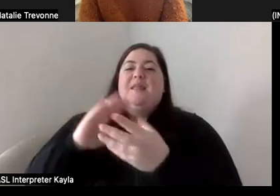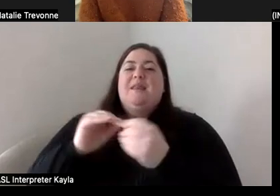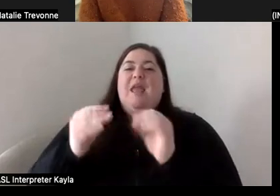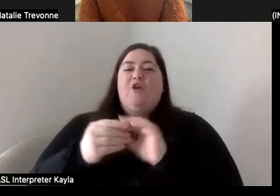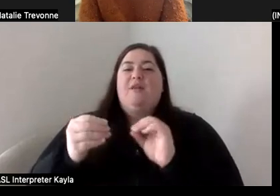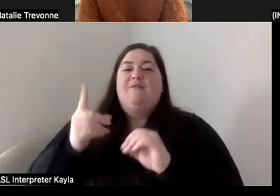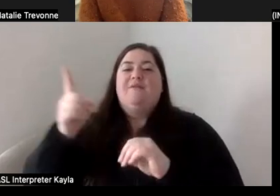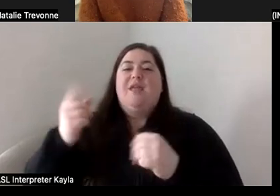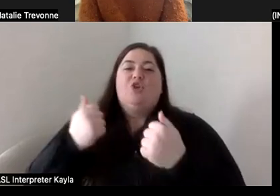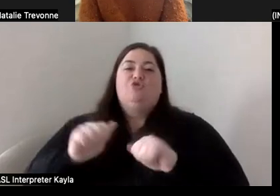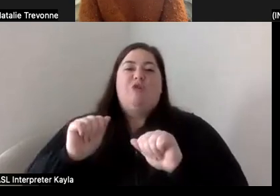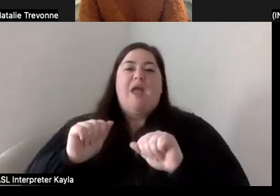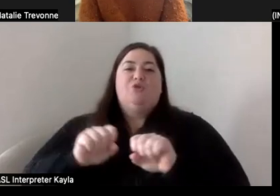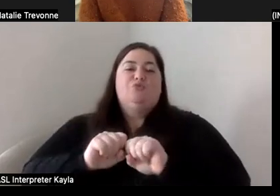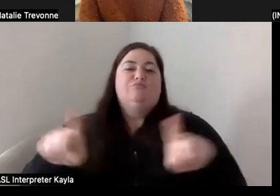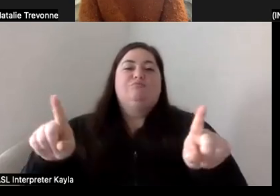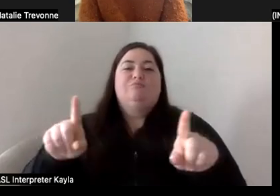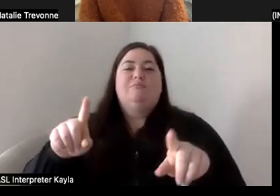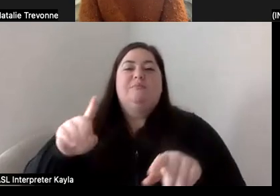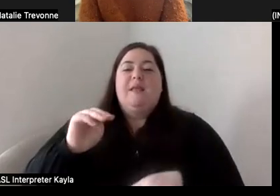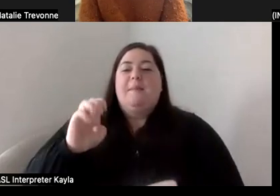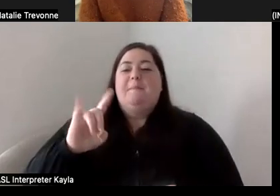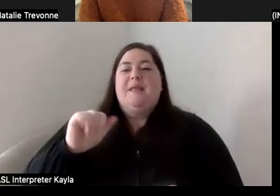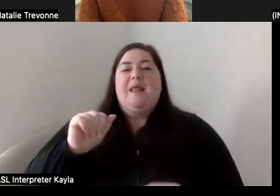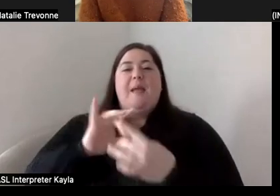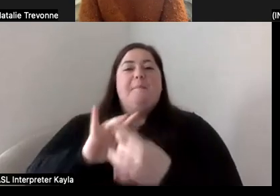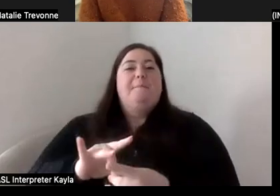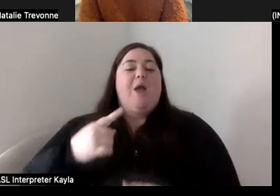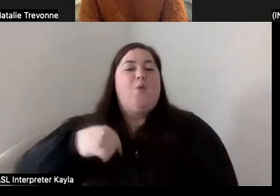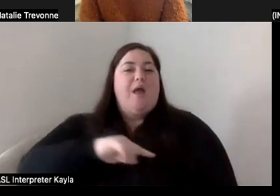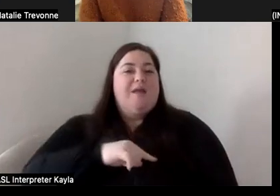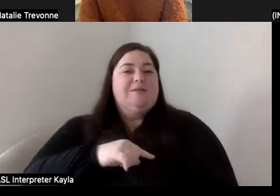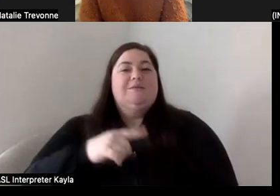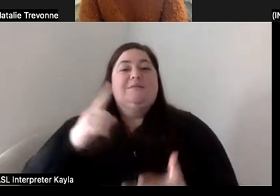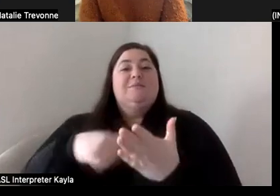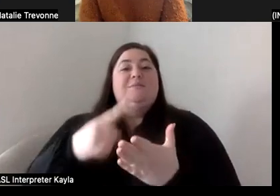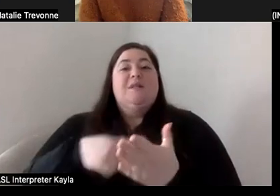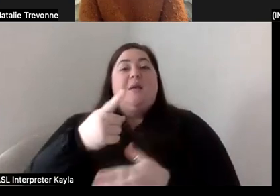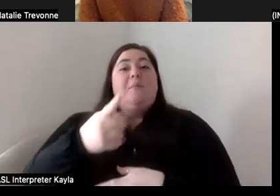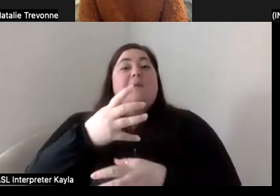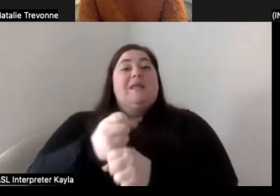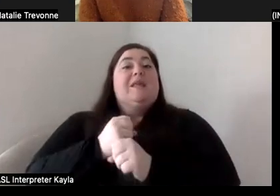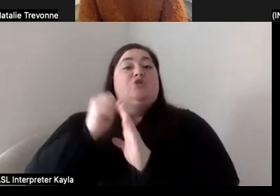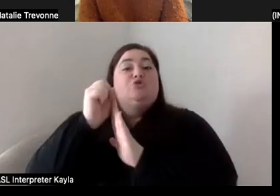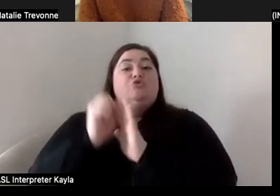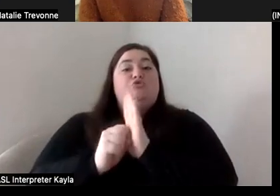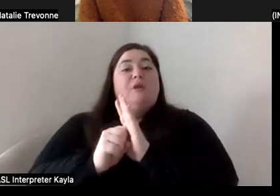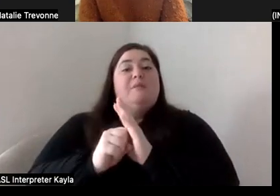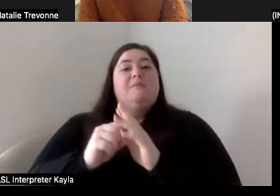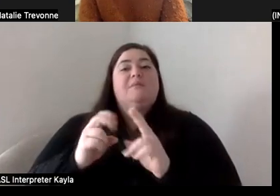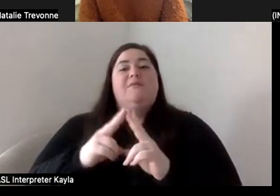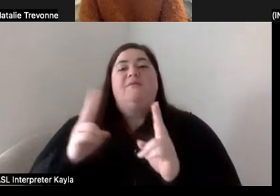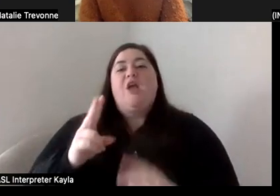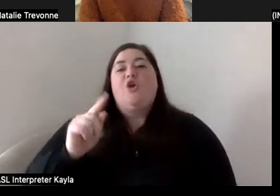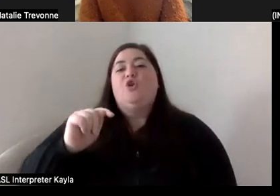try to put out in media about us. So even like sometimes you'll get a script and it's like very trope